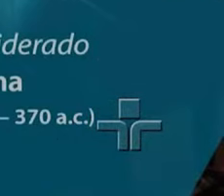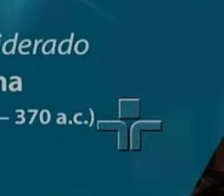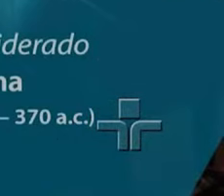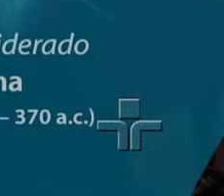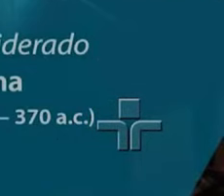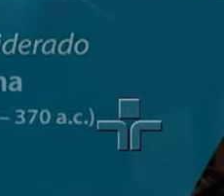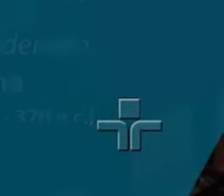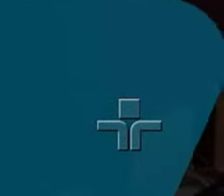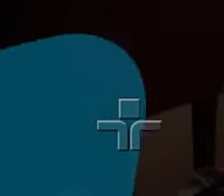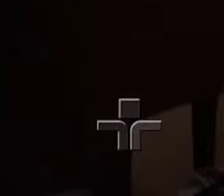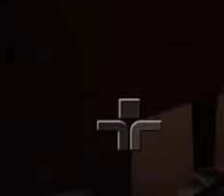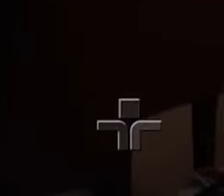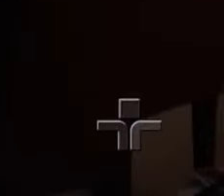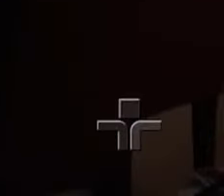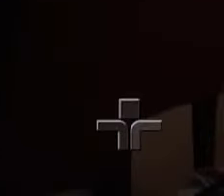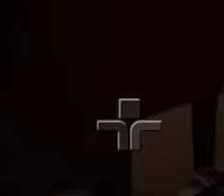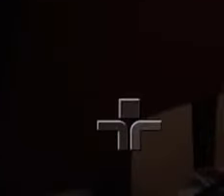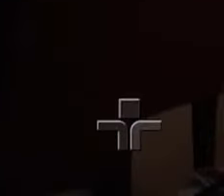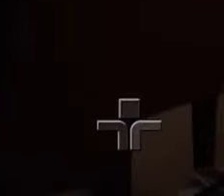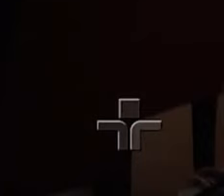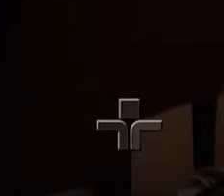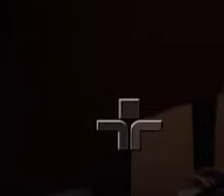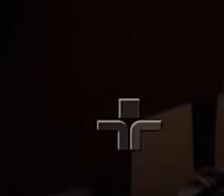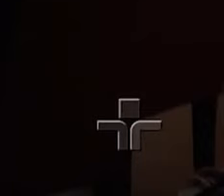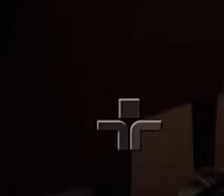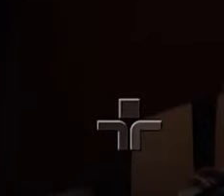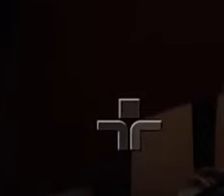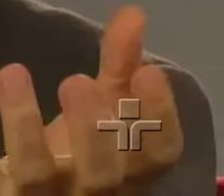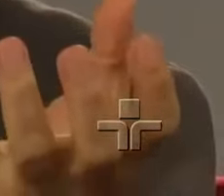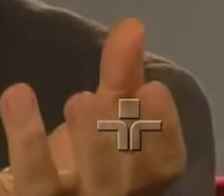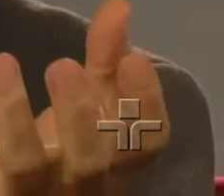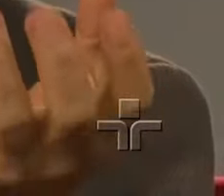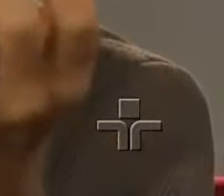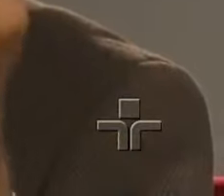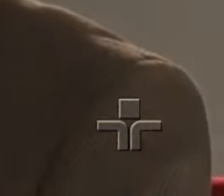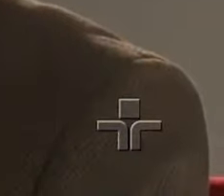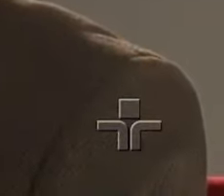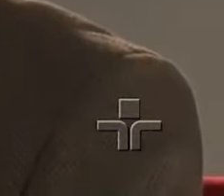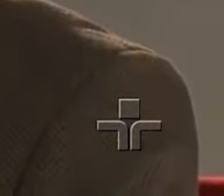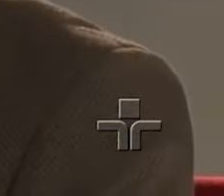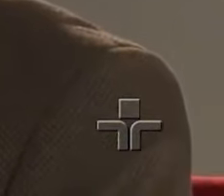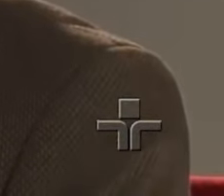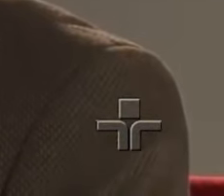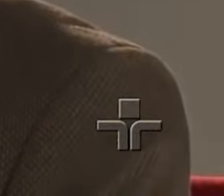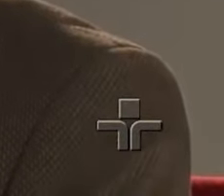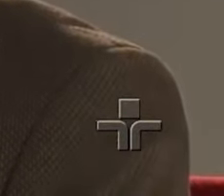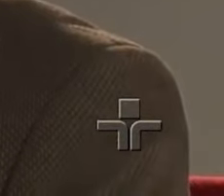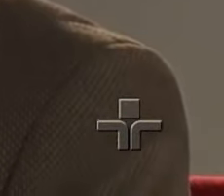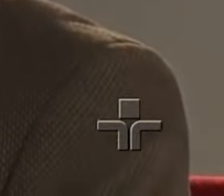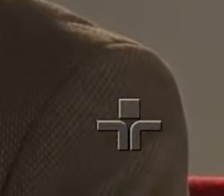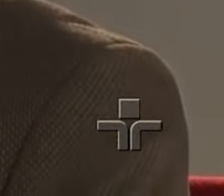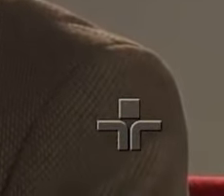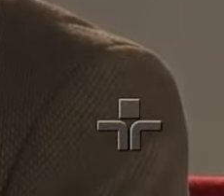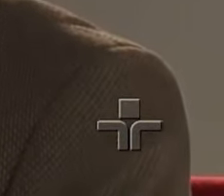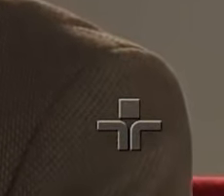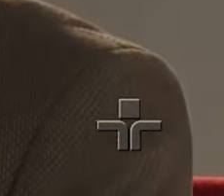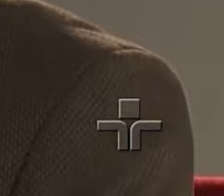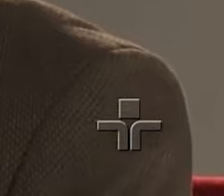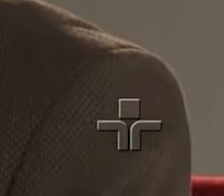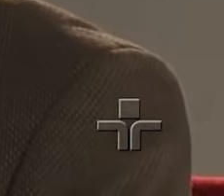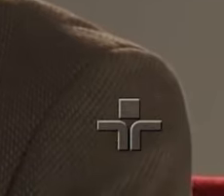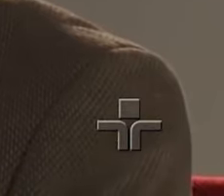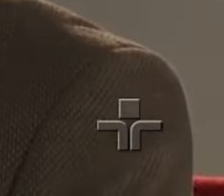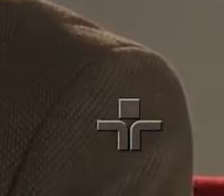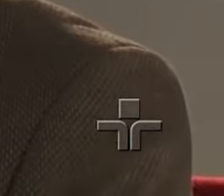speaking, when does something start with that? We can say here